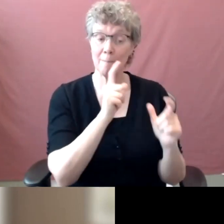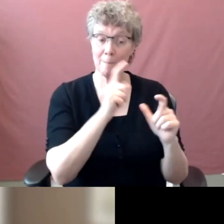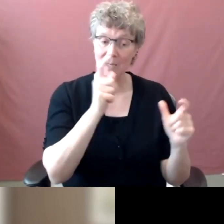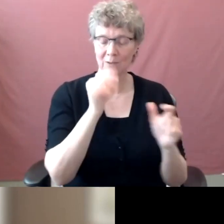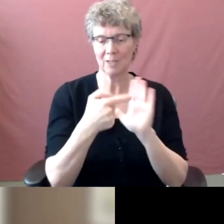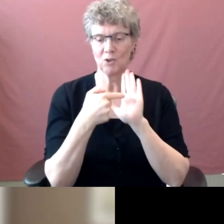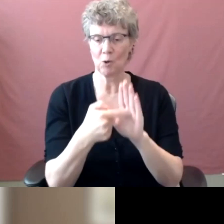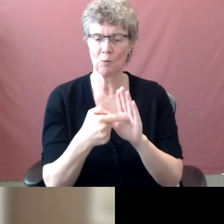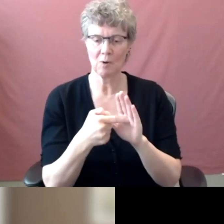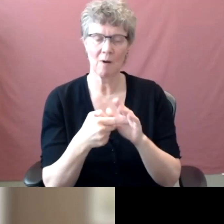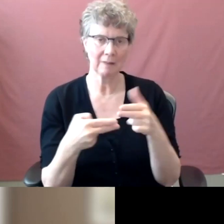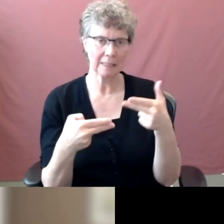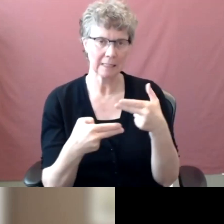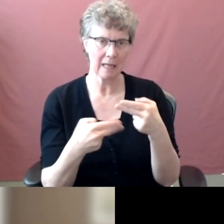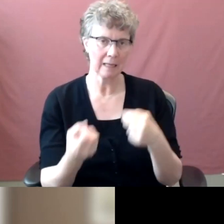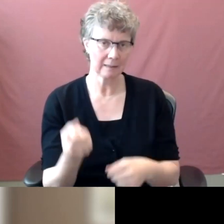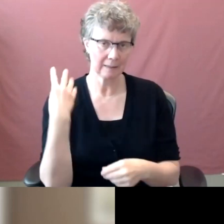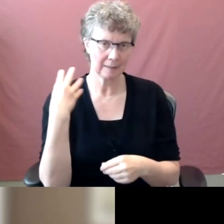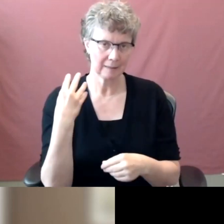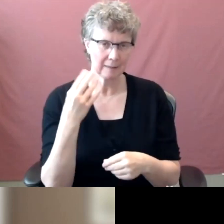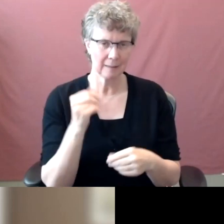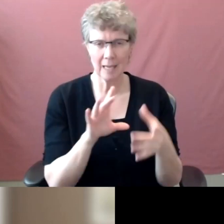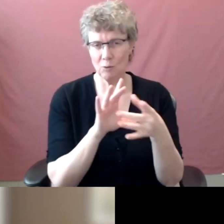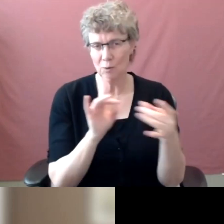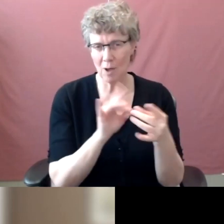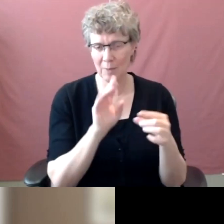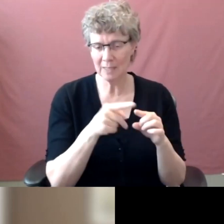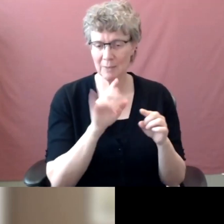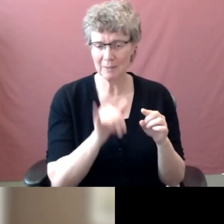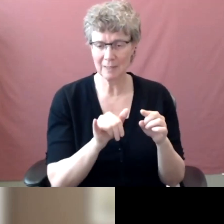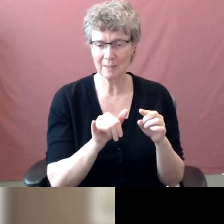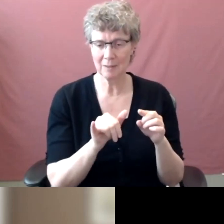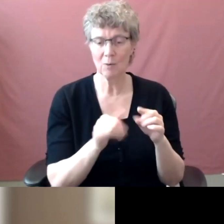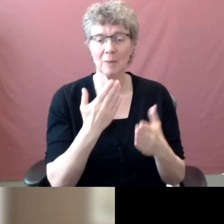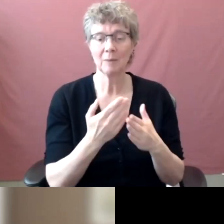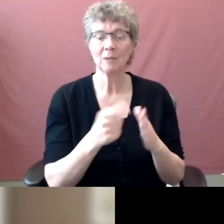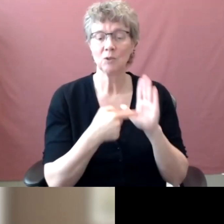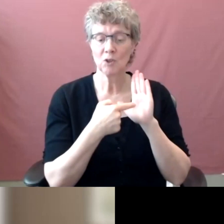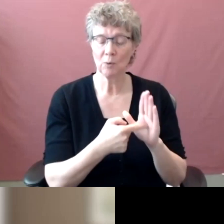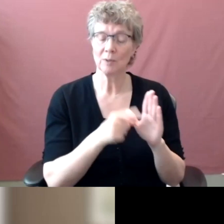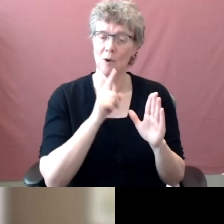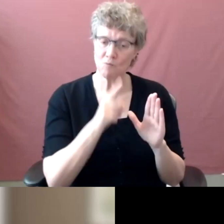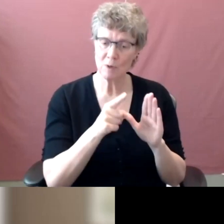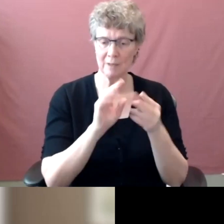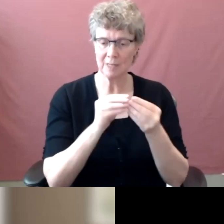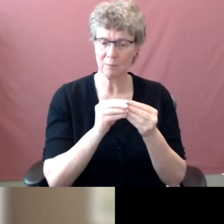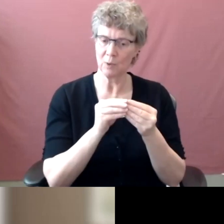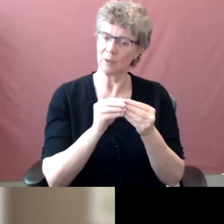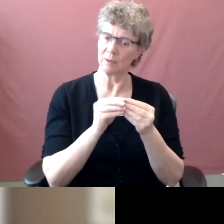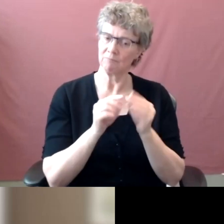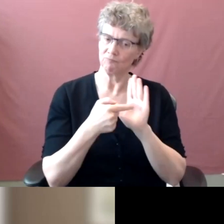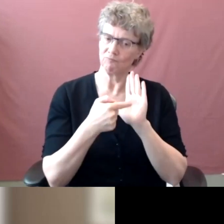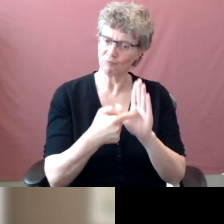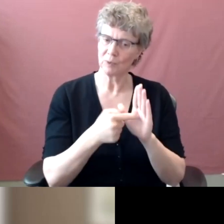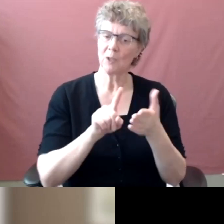I was wondering if you could comment on that or actually show us the, a true slide showing research support from faculties